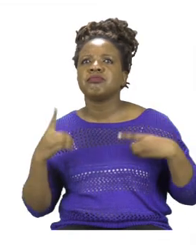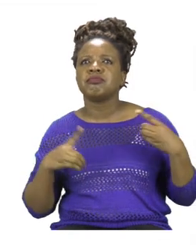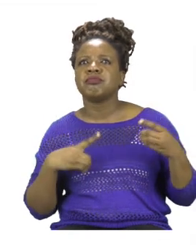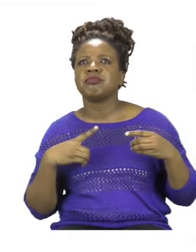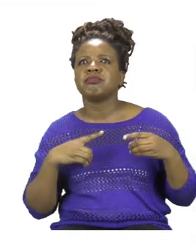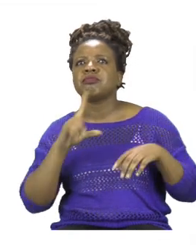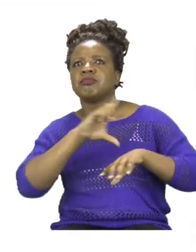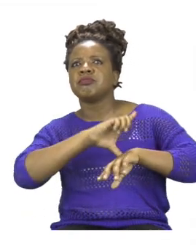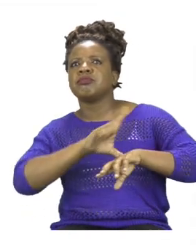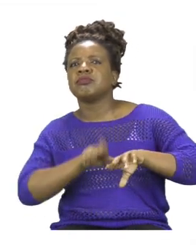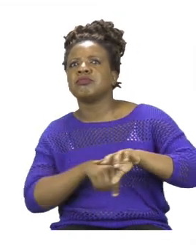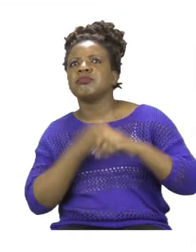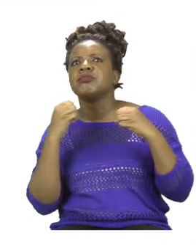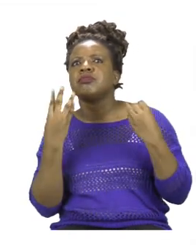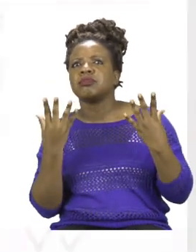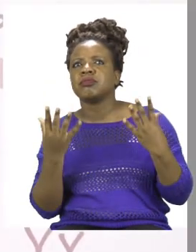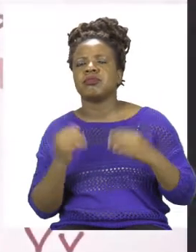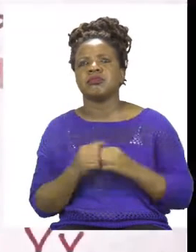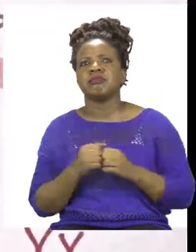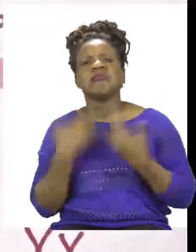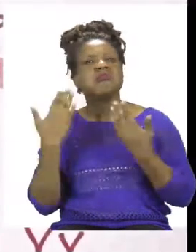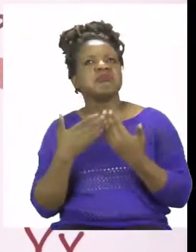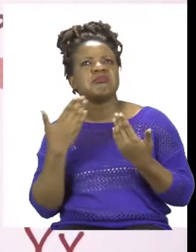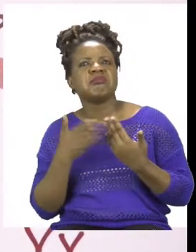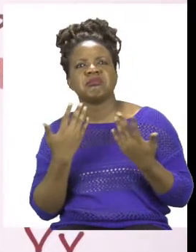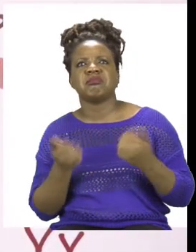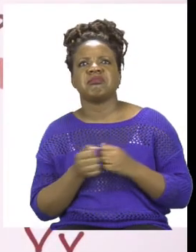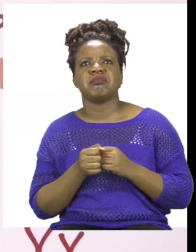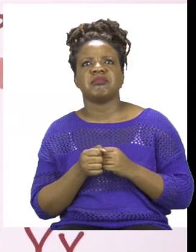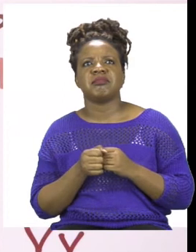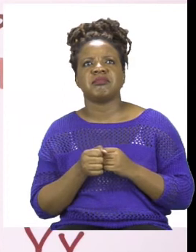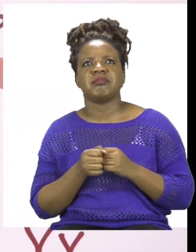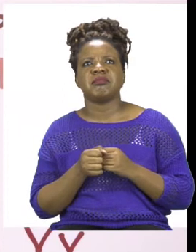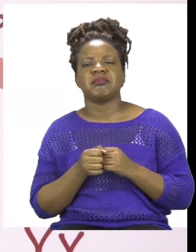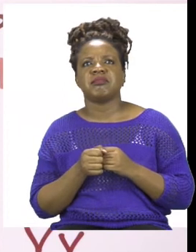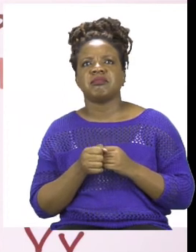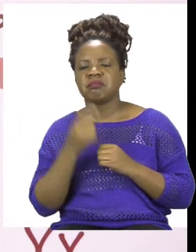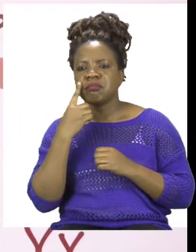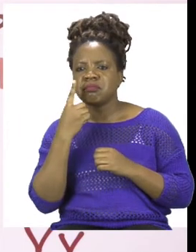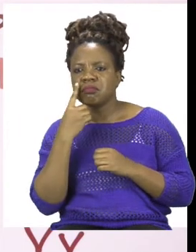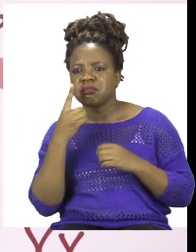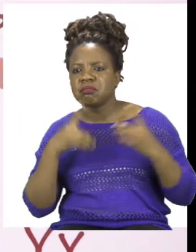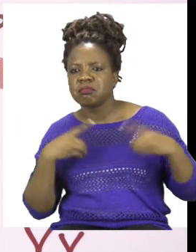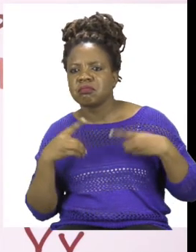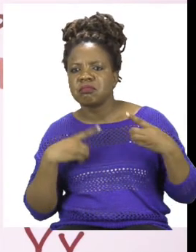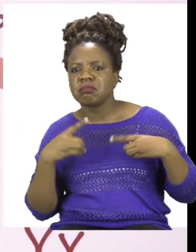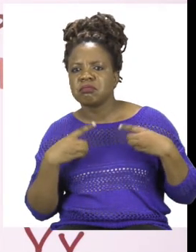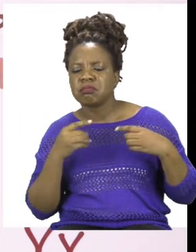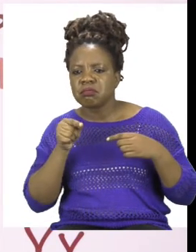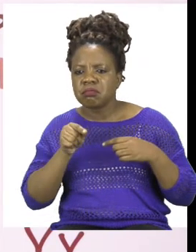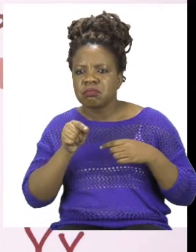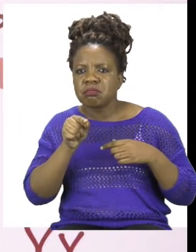drama? Well, that one is very easy to answer, my dear boys and girls. All you have to do is look for the